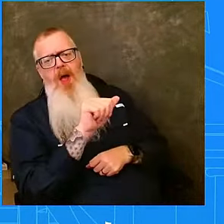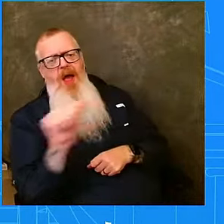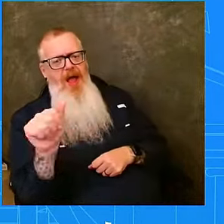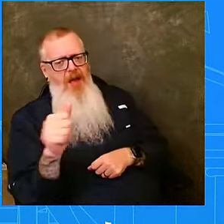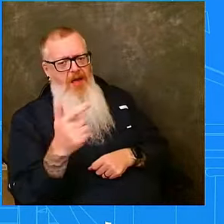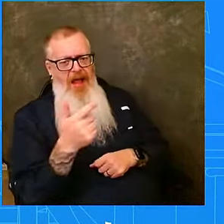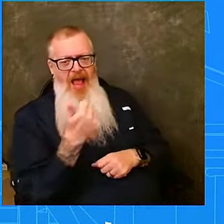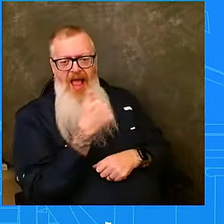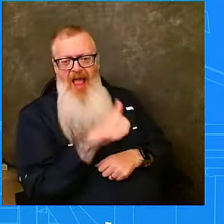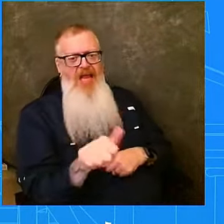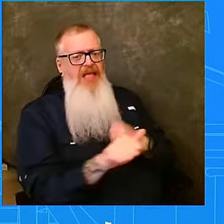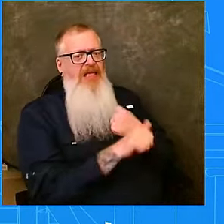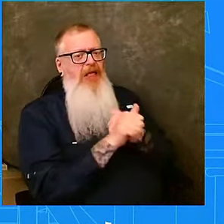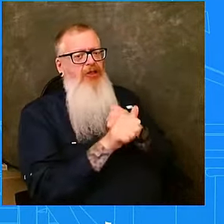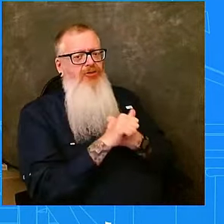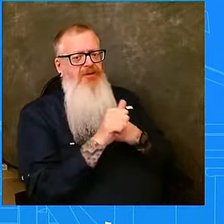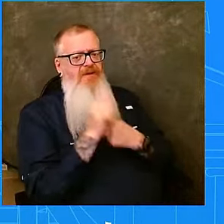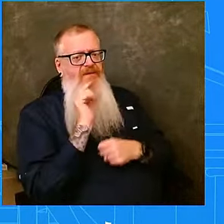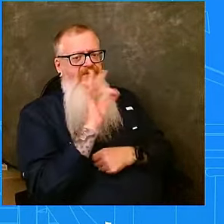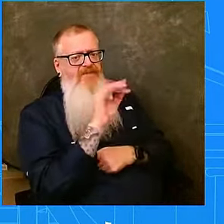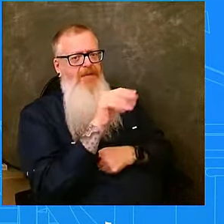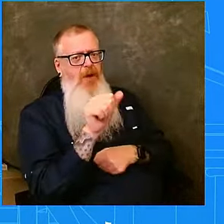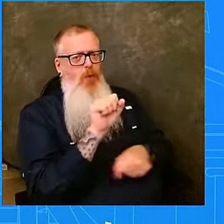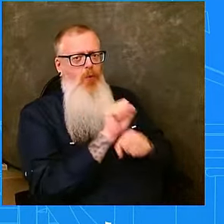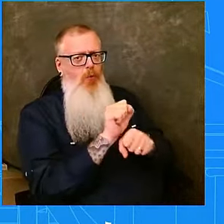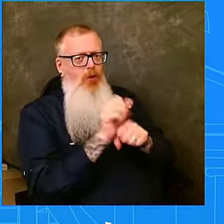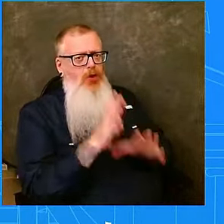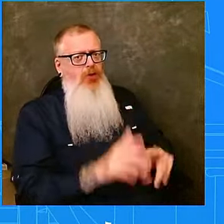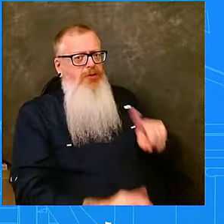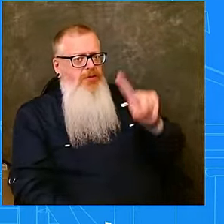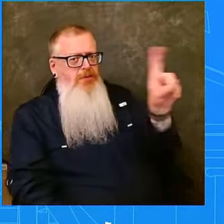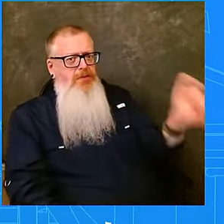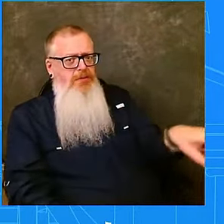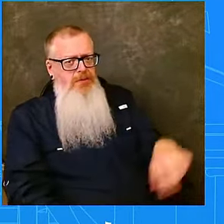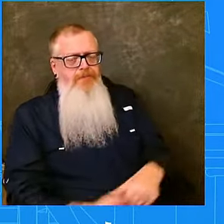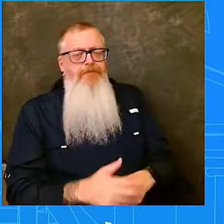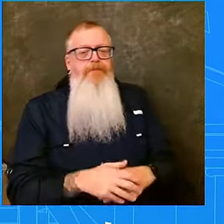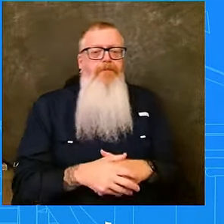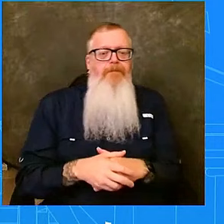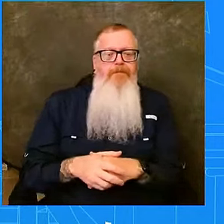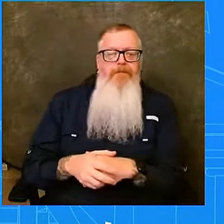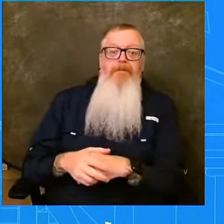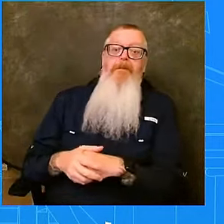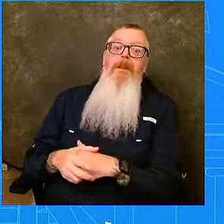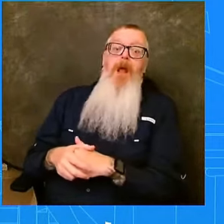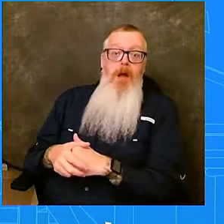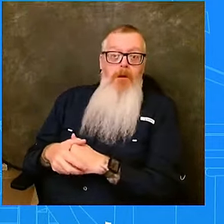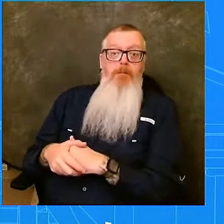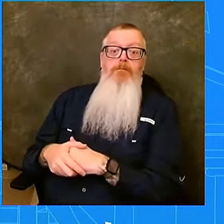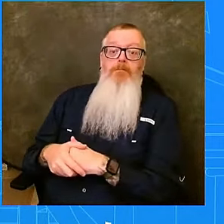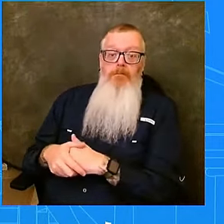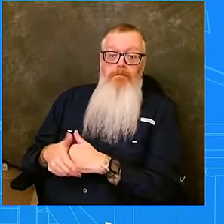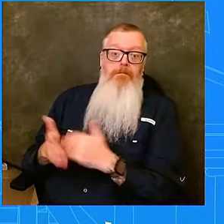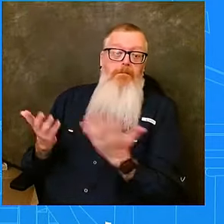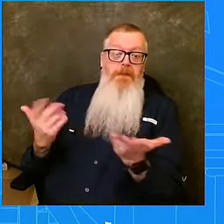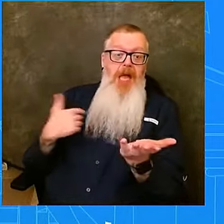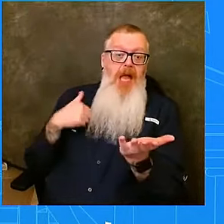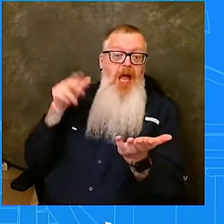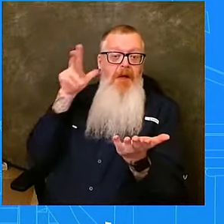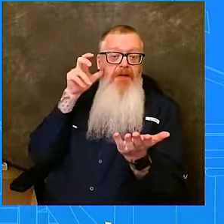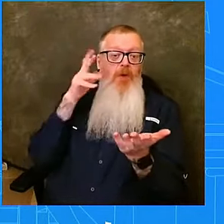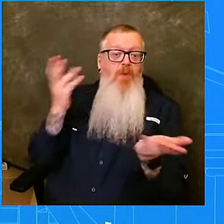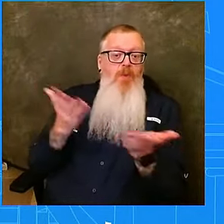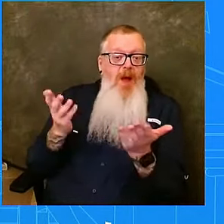Yeah, I think the biggest thing is that what I am hearing is people that are not coming to us and asking us for